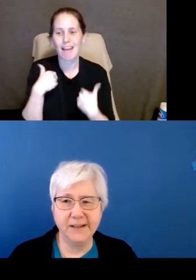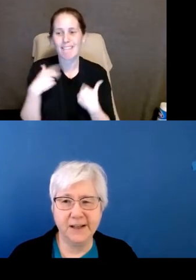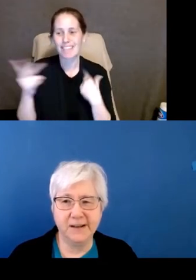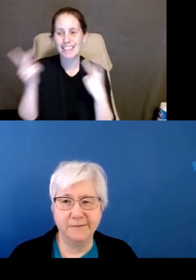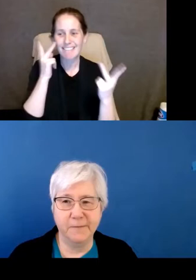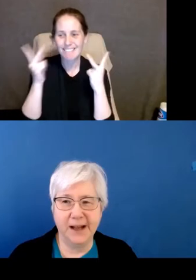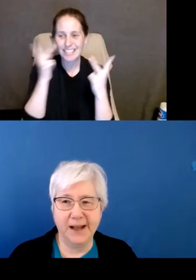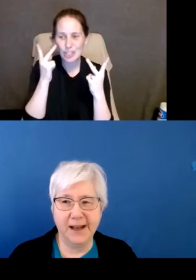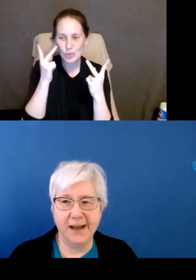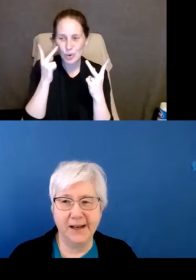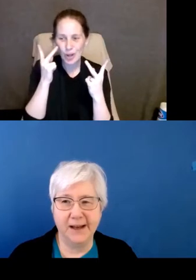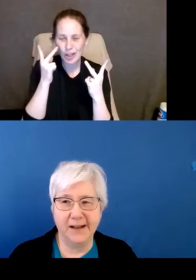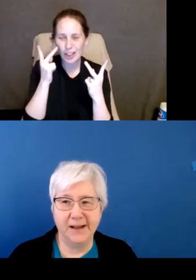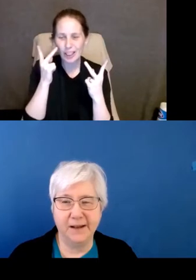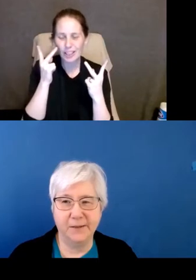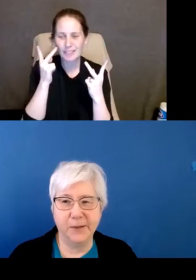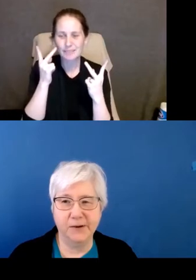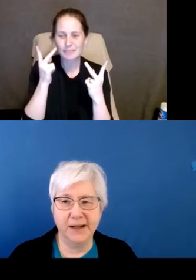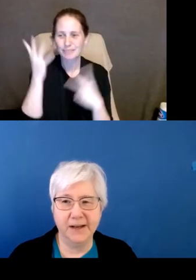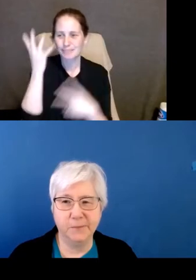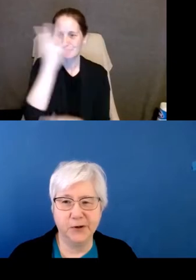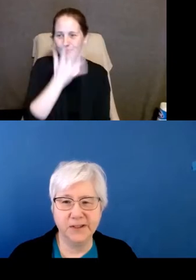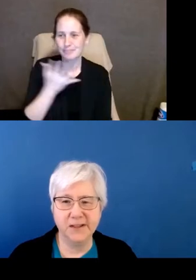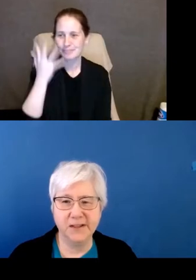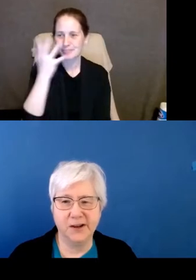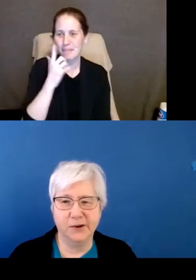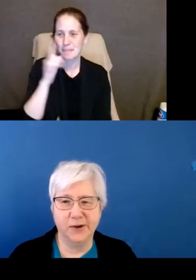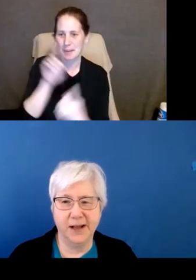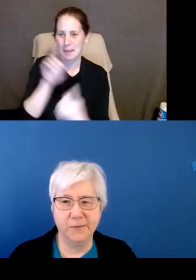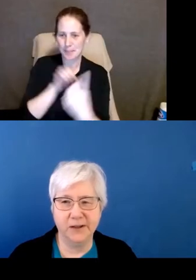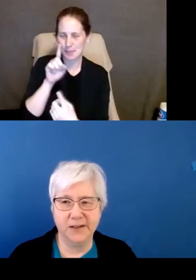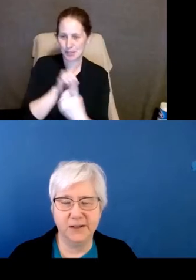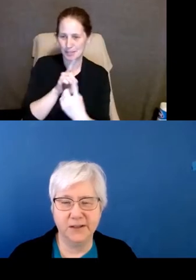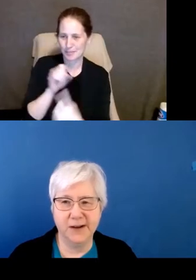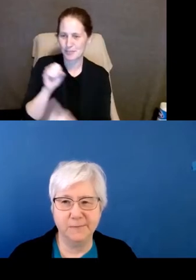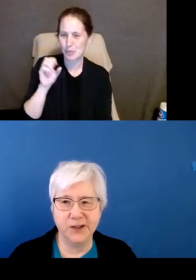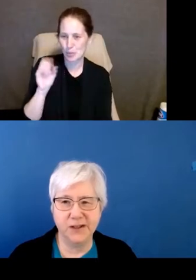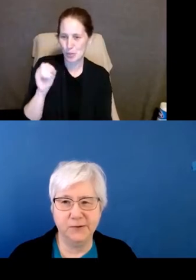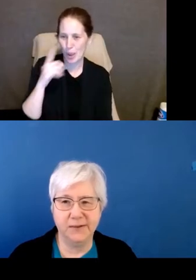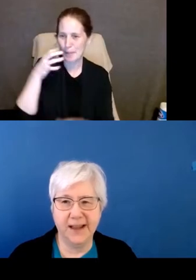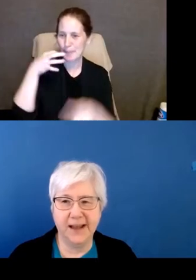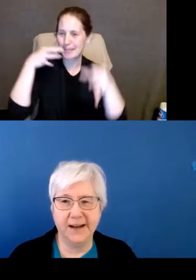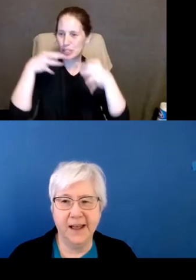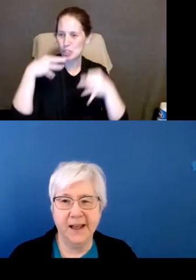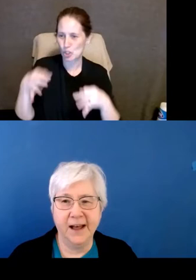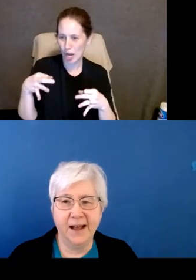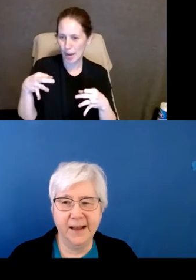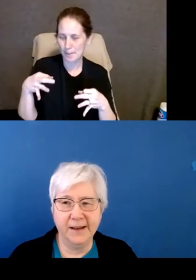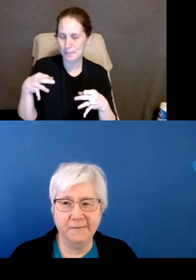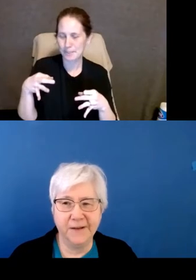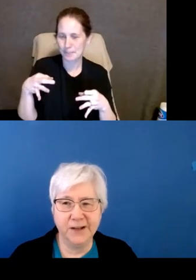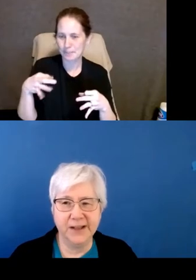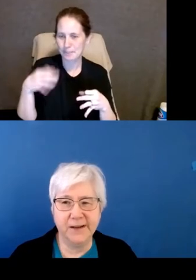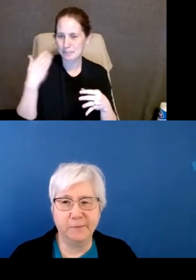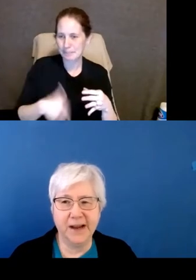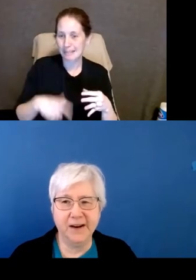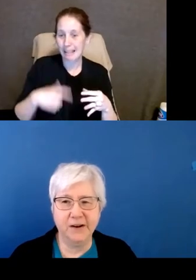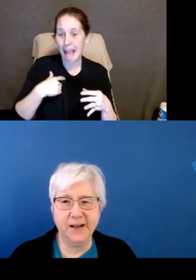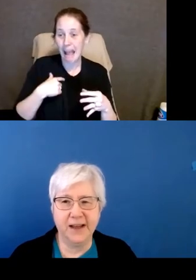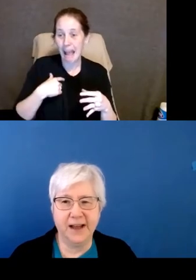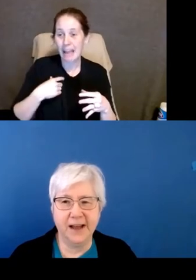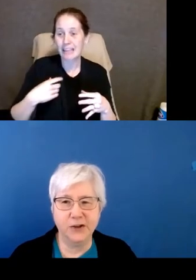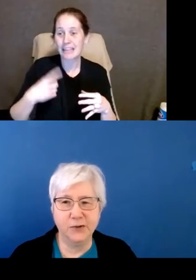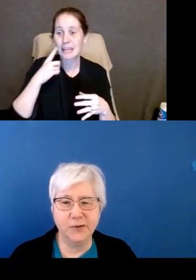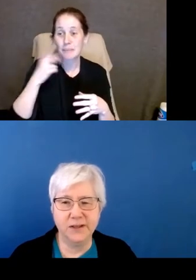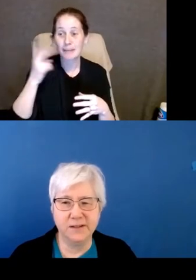effect of my appearing in person. So I'm going to describe to you that I am visually impaired.